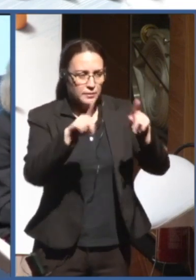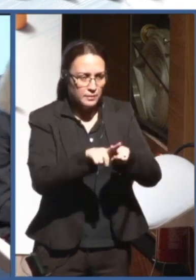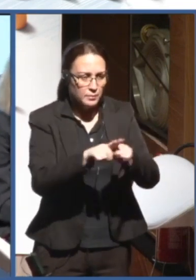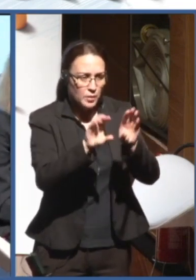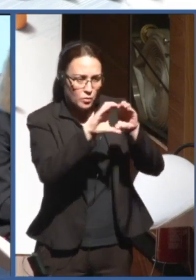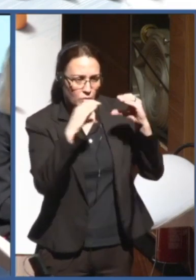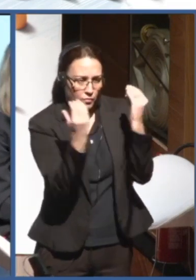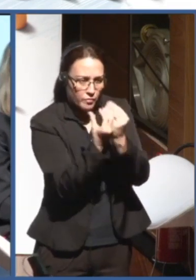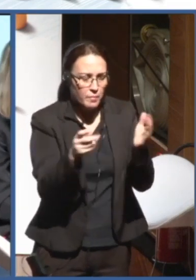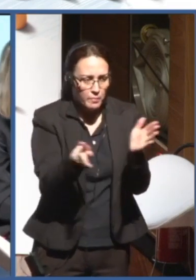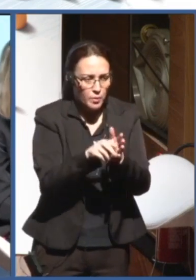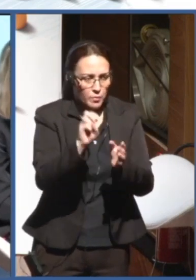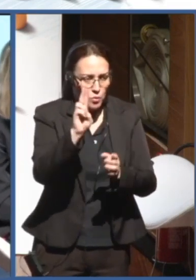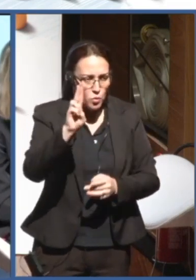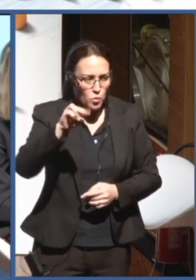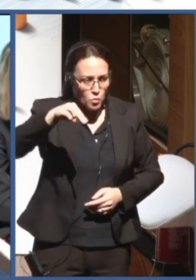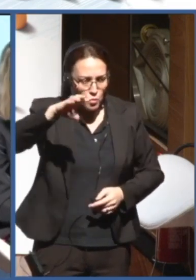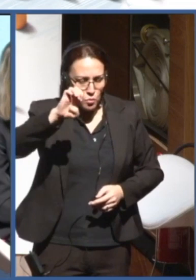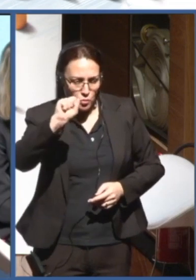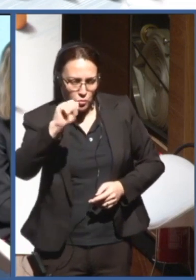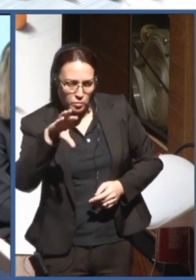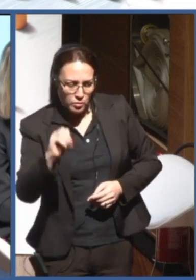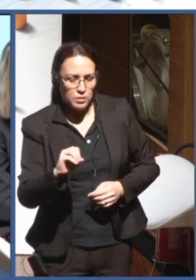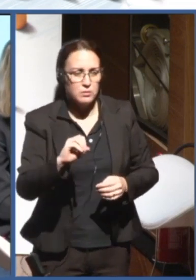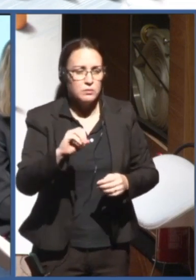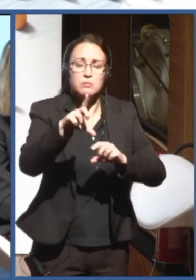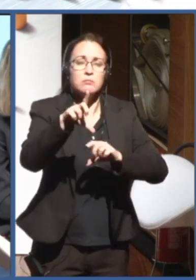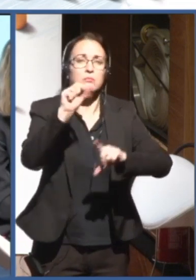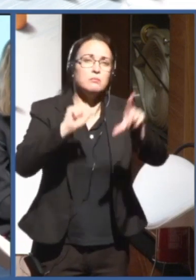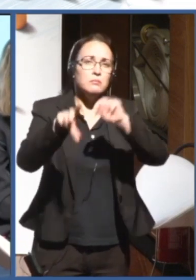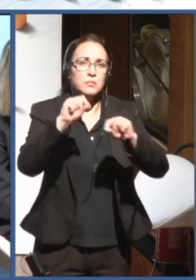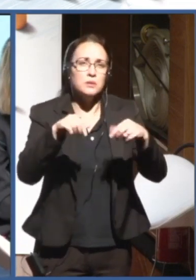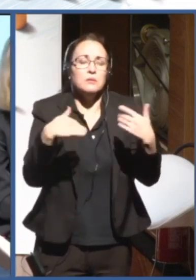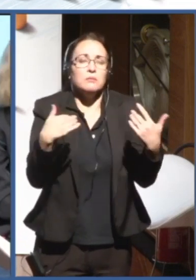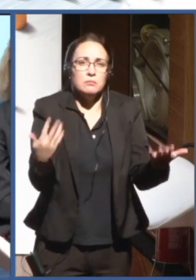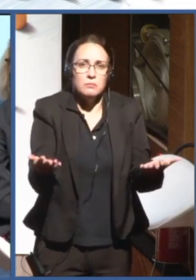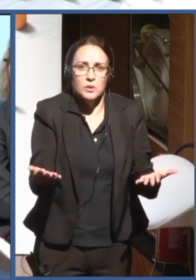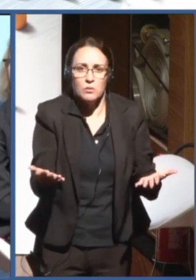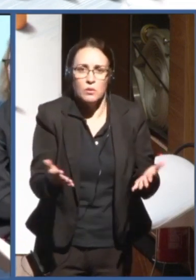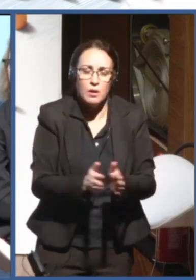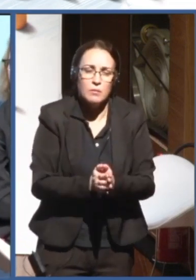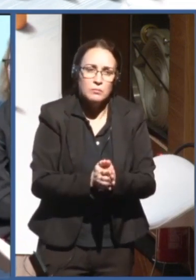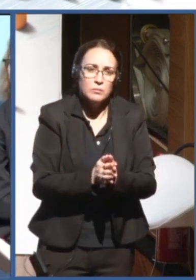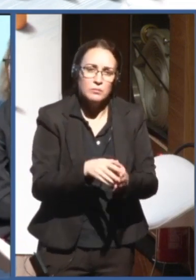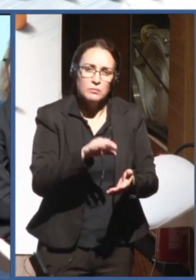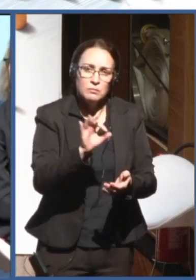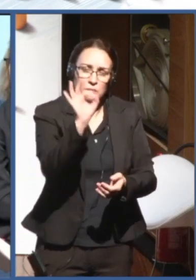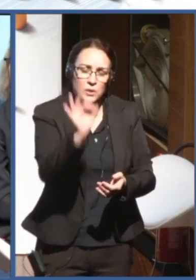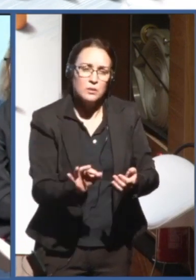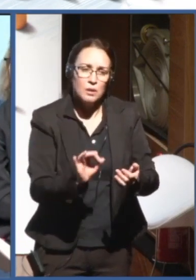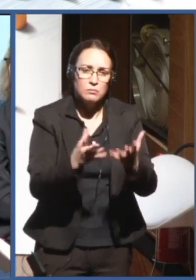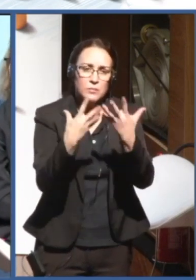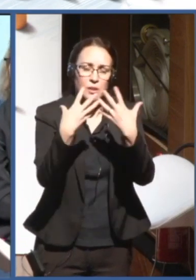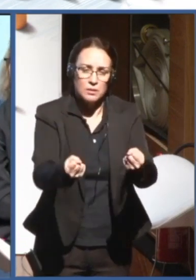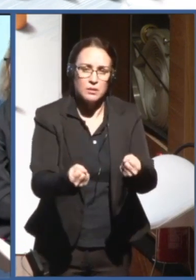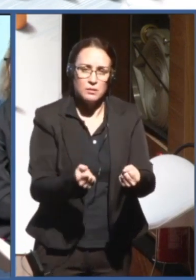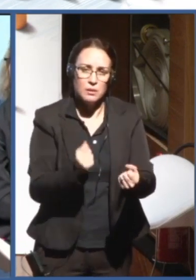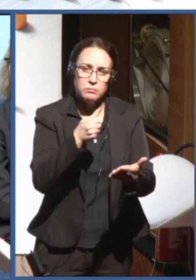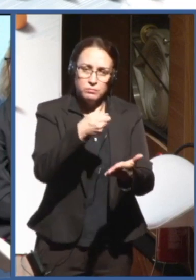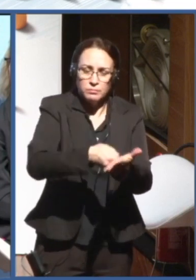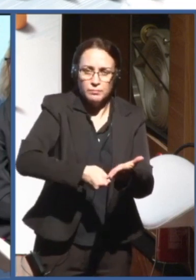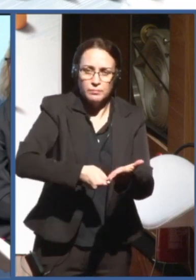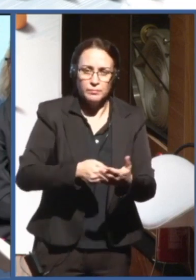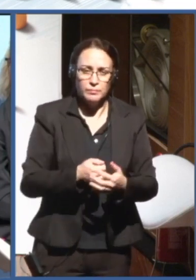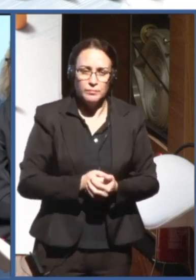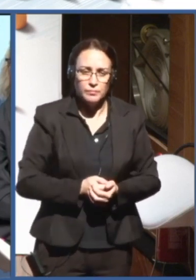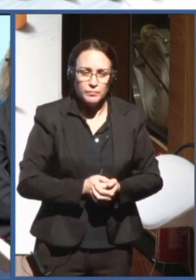decisions was taken by member states is to approve the establishment of the International Research Center on Artificial Intelligence, a global one, as you